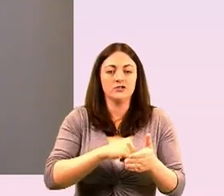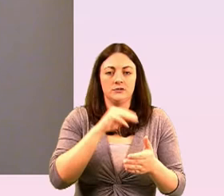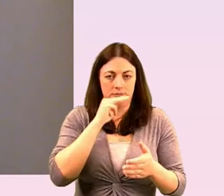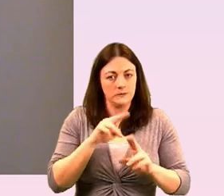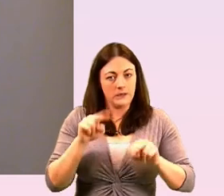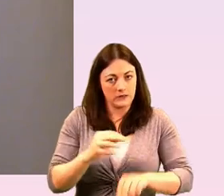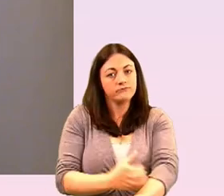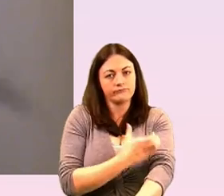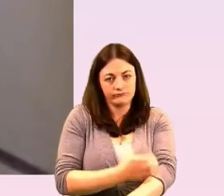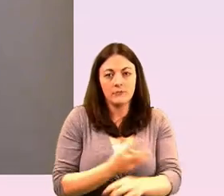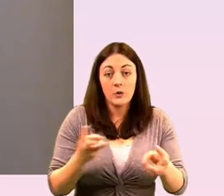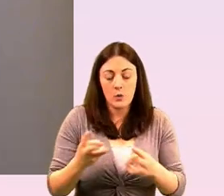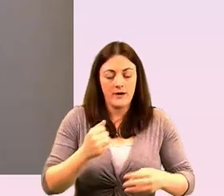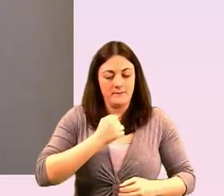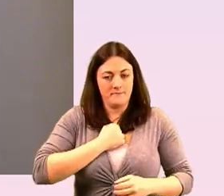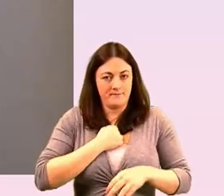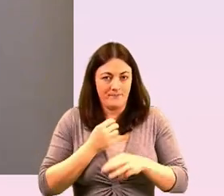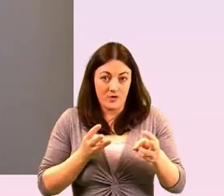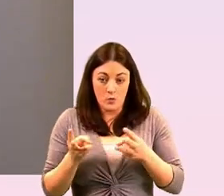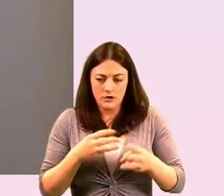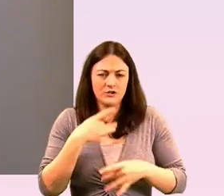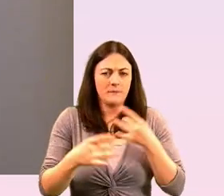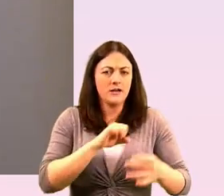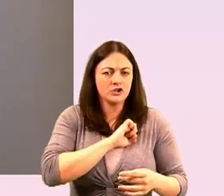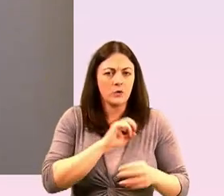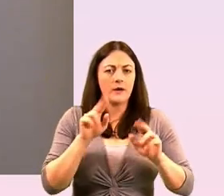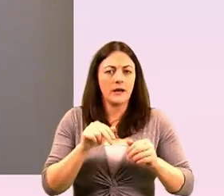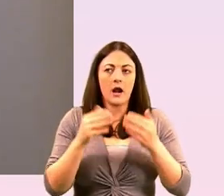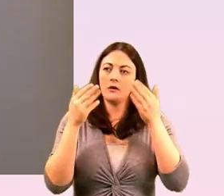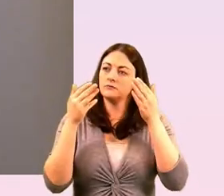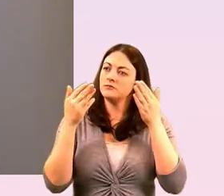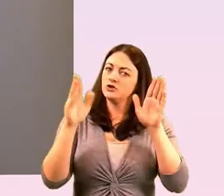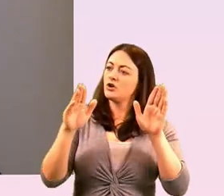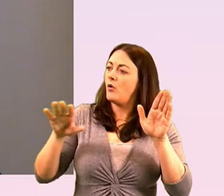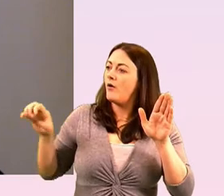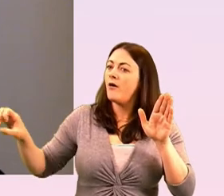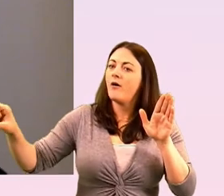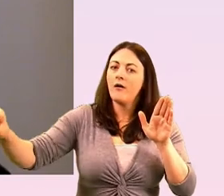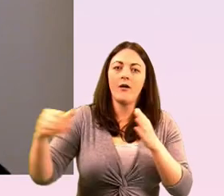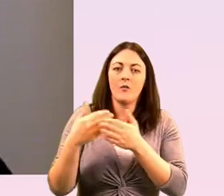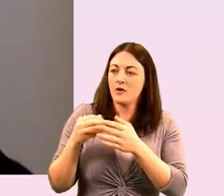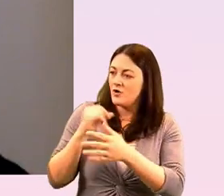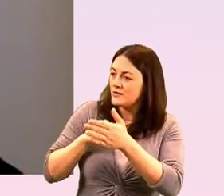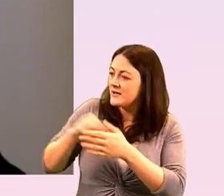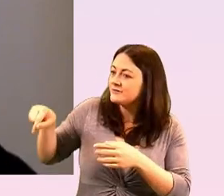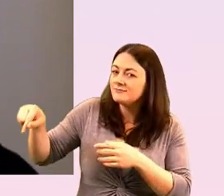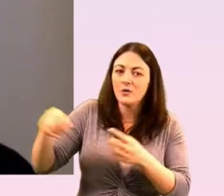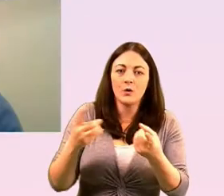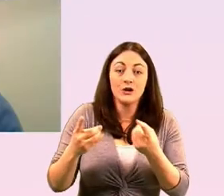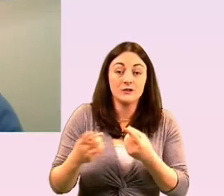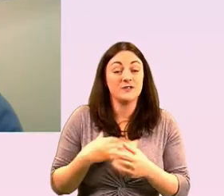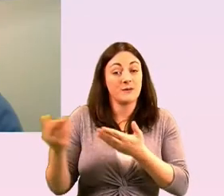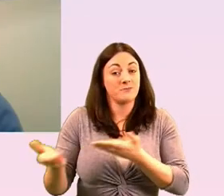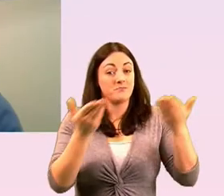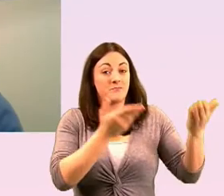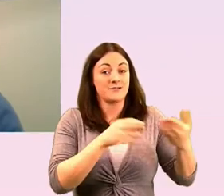work and in my case allow me to continue amplifying the other work that's uh done so i will hand back to brian at this point